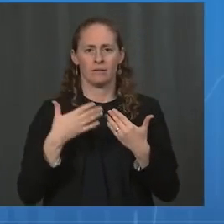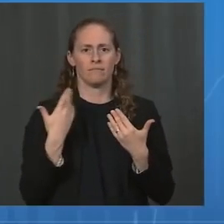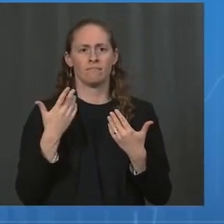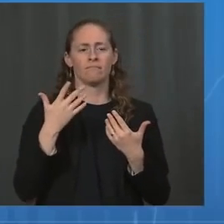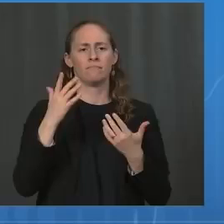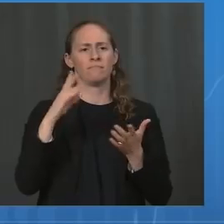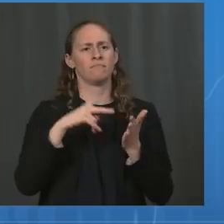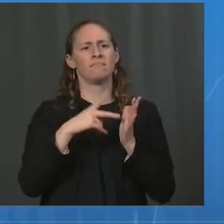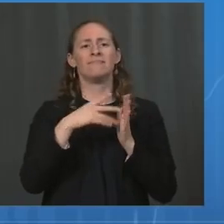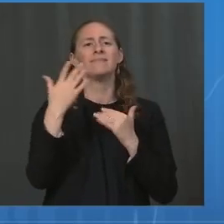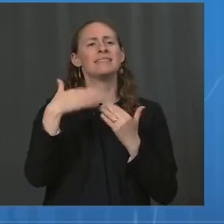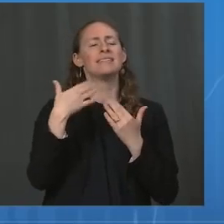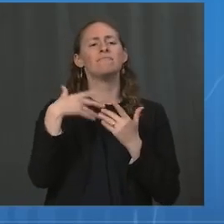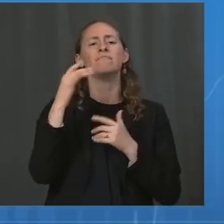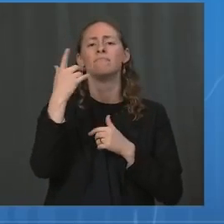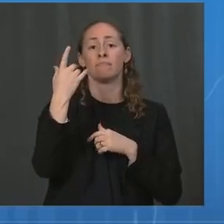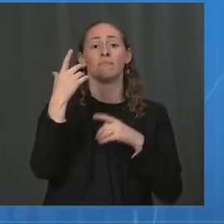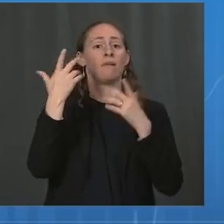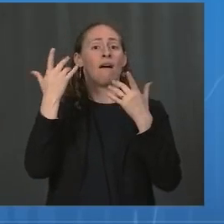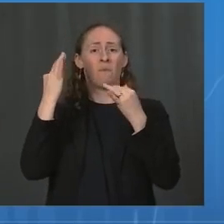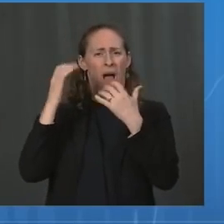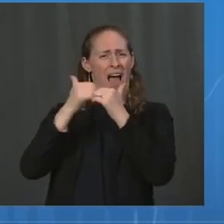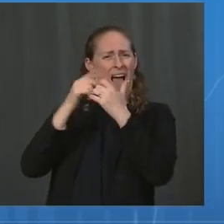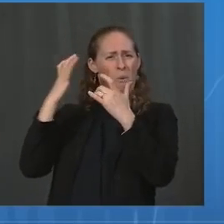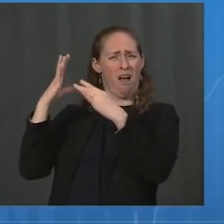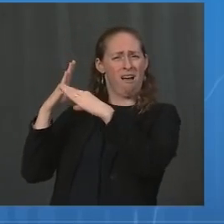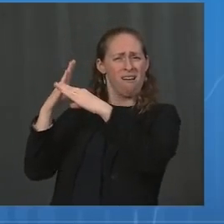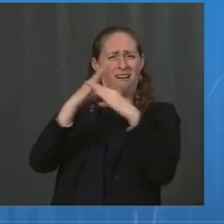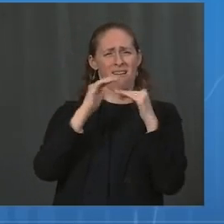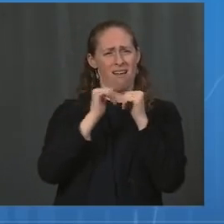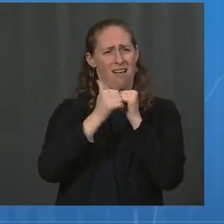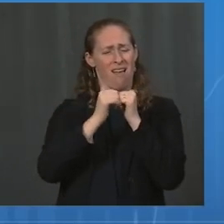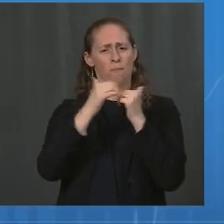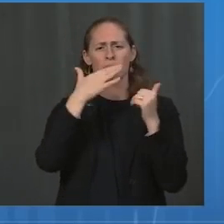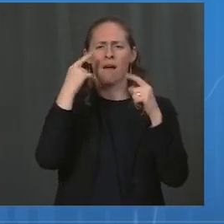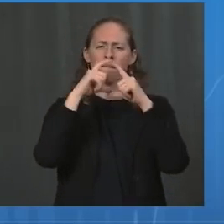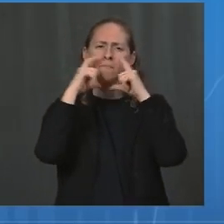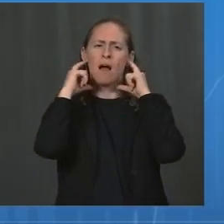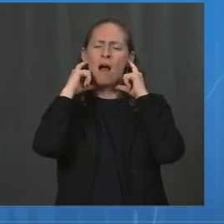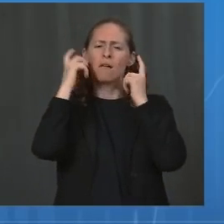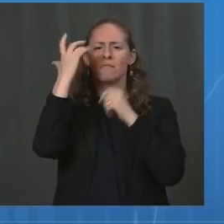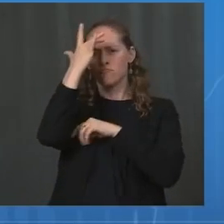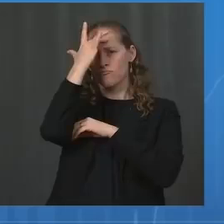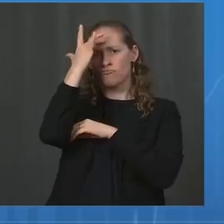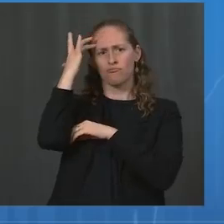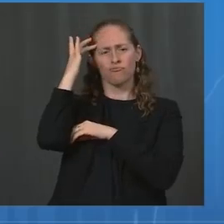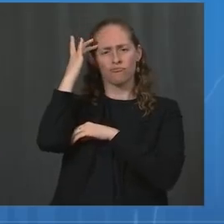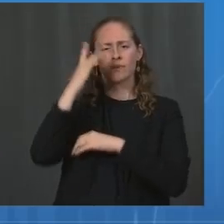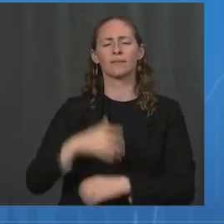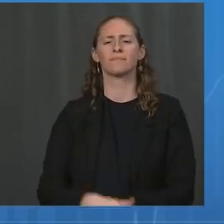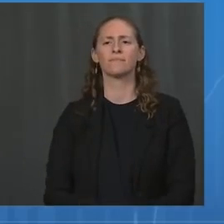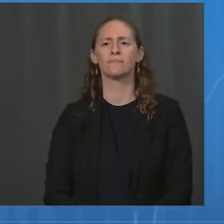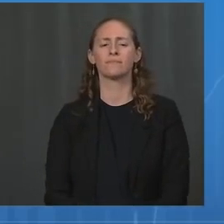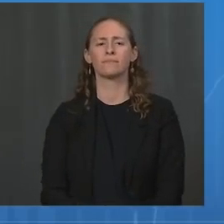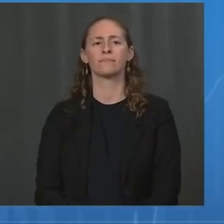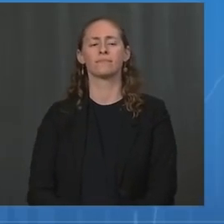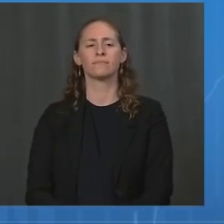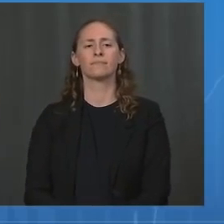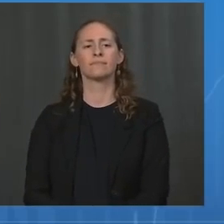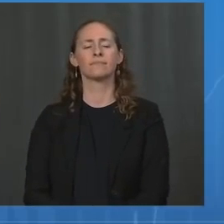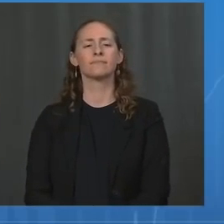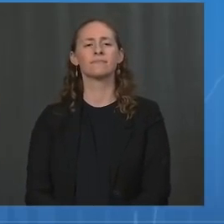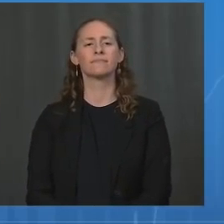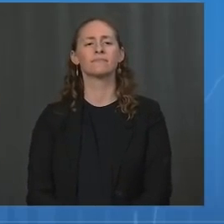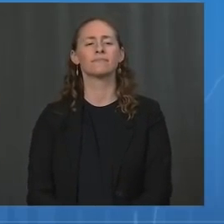anyone, regardless of your vaccination status, to slow the spread of disease. Third, talk with family and friends